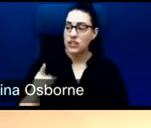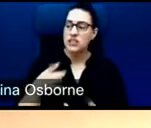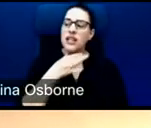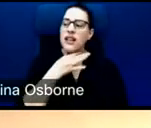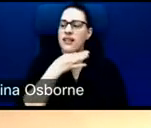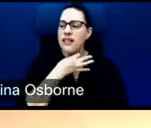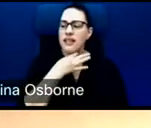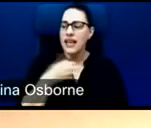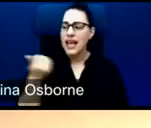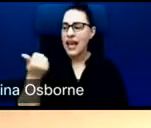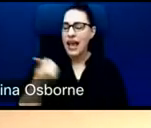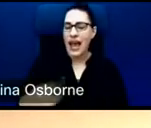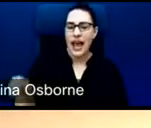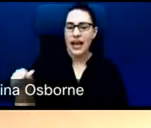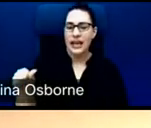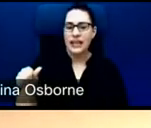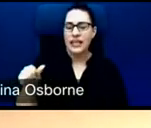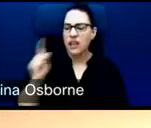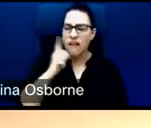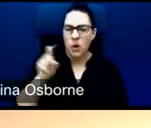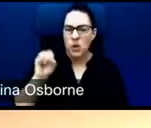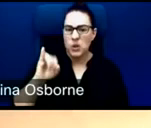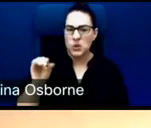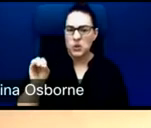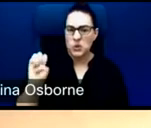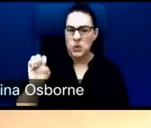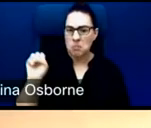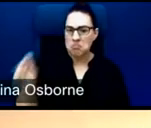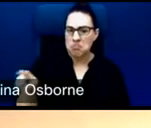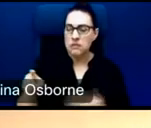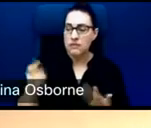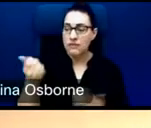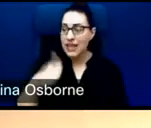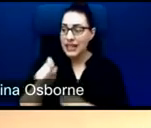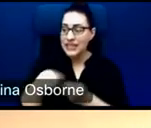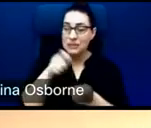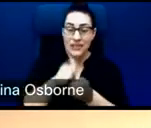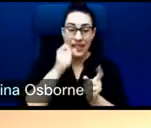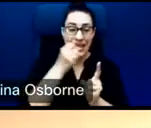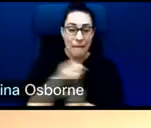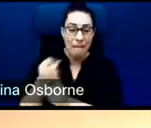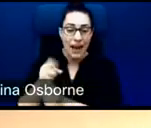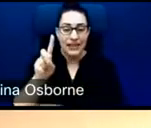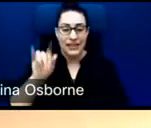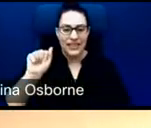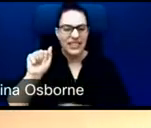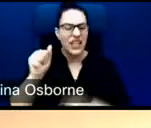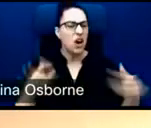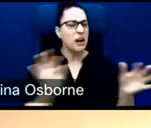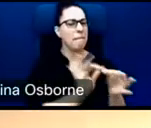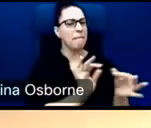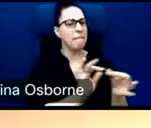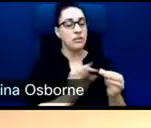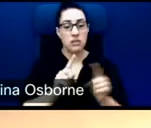impact, Joe, that you want to highlight in addition to the things that have the D is already highlighted, whether it be, you know,